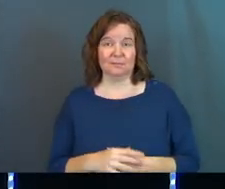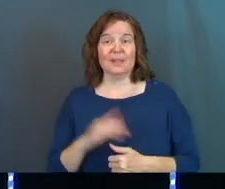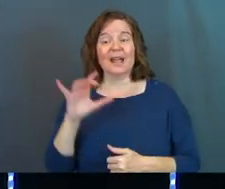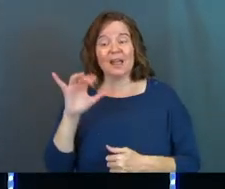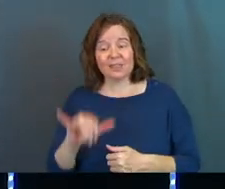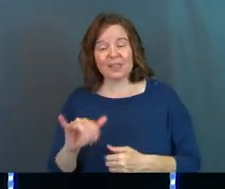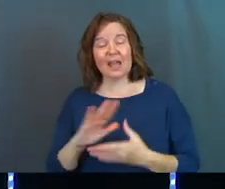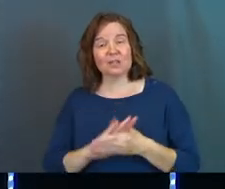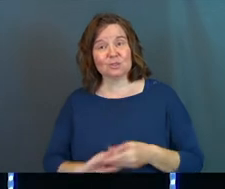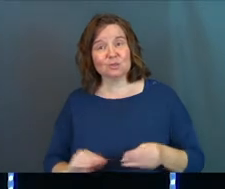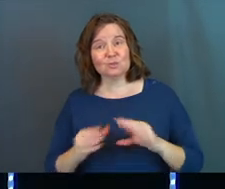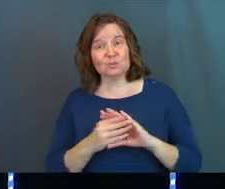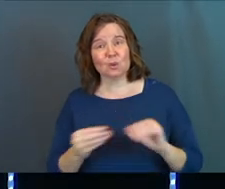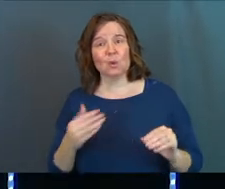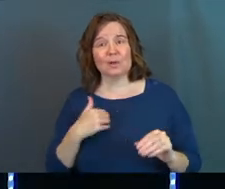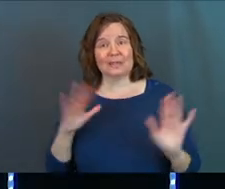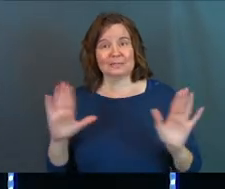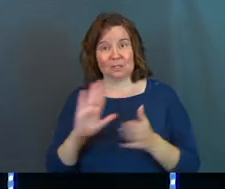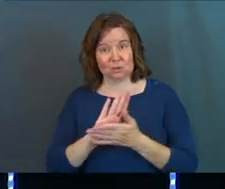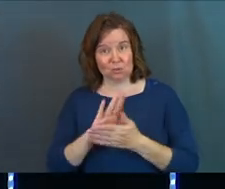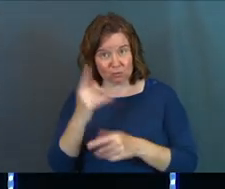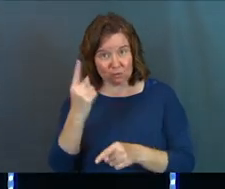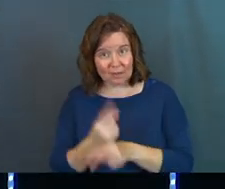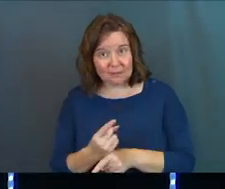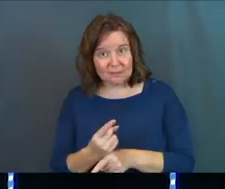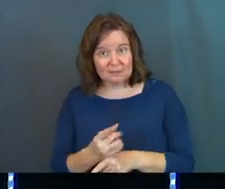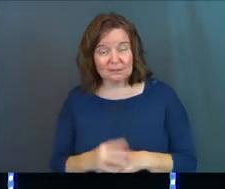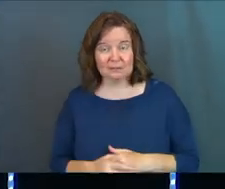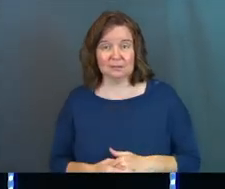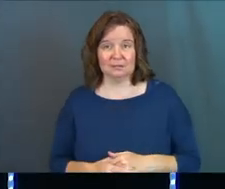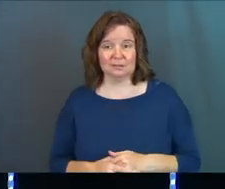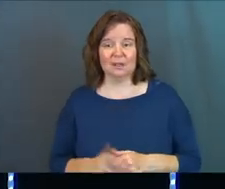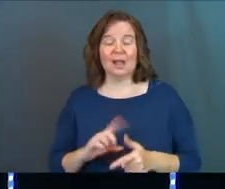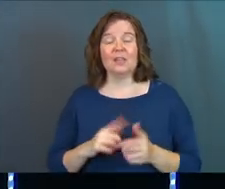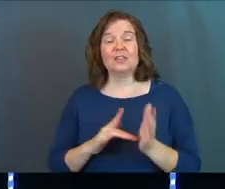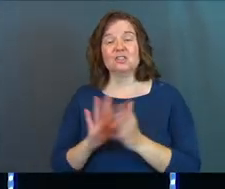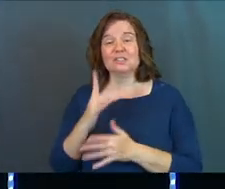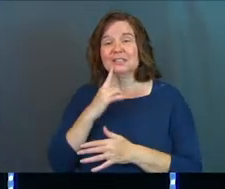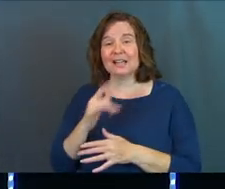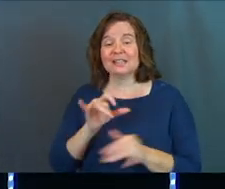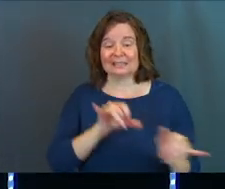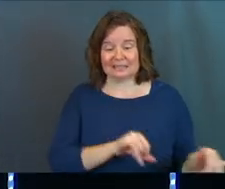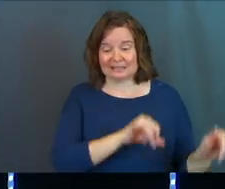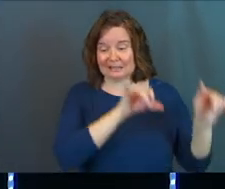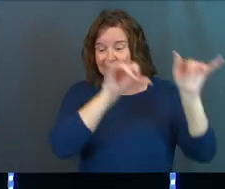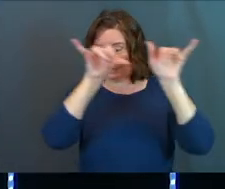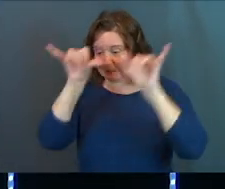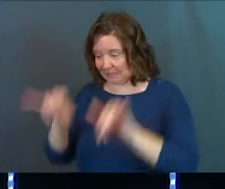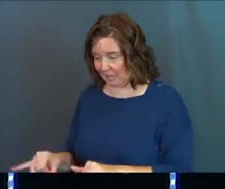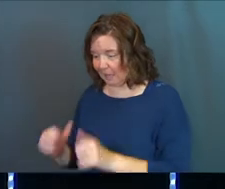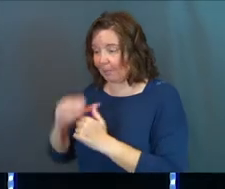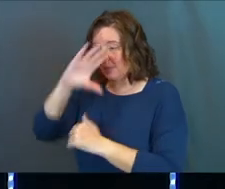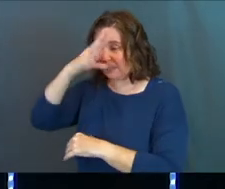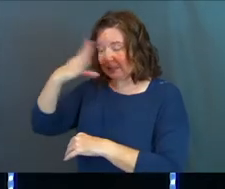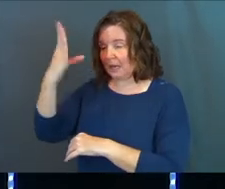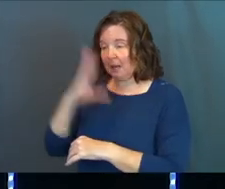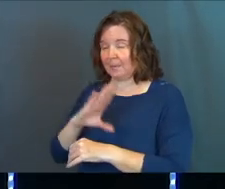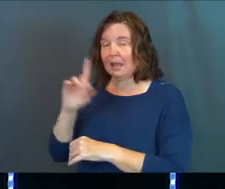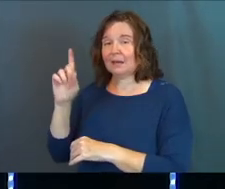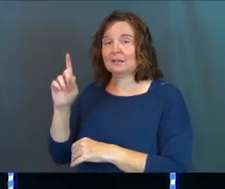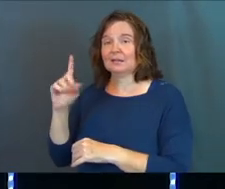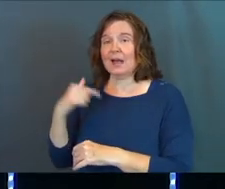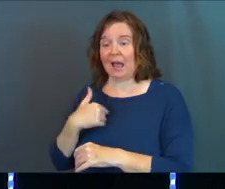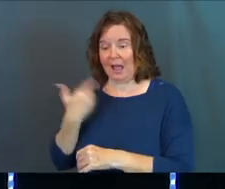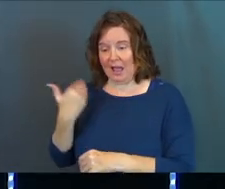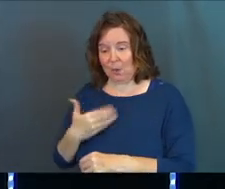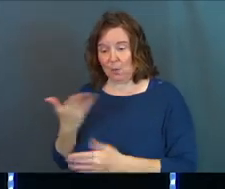And that's the story in Sunday school, right? And then Jesus says, It's just like that. The Son of Man meeting himself.